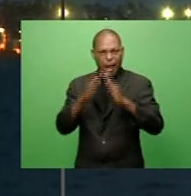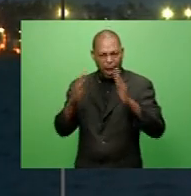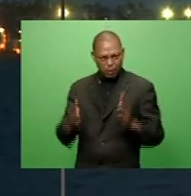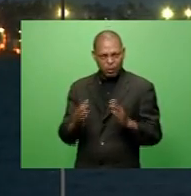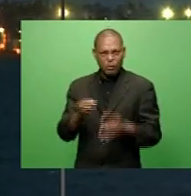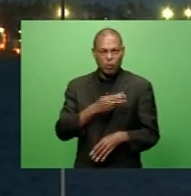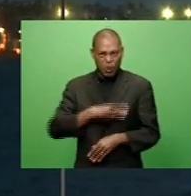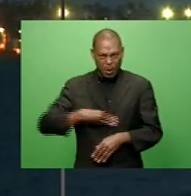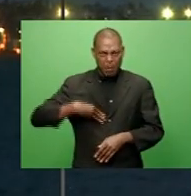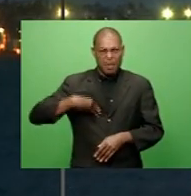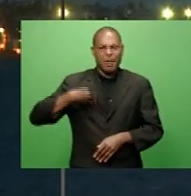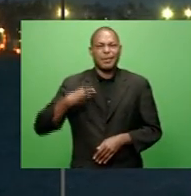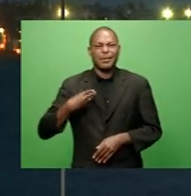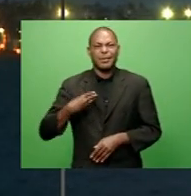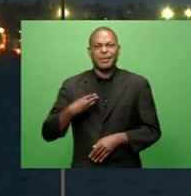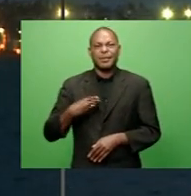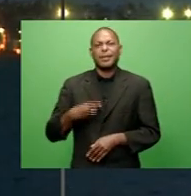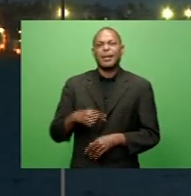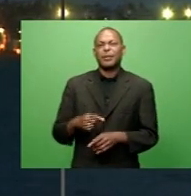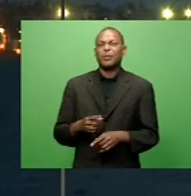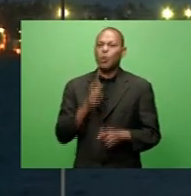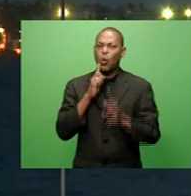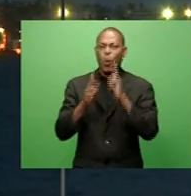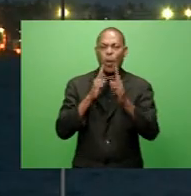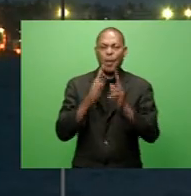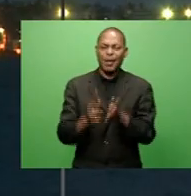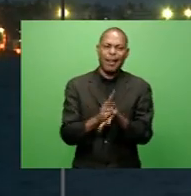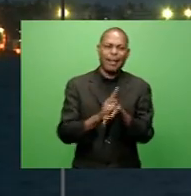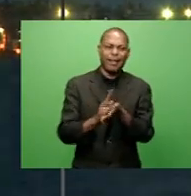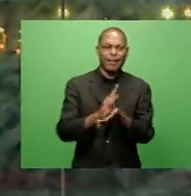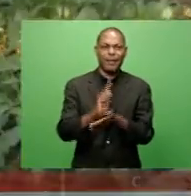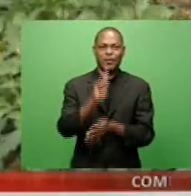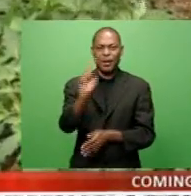Alleviation, Mere Sene Wuniwanga, is expected to comment later.